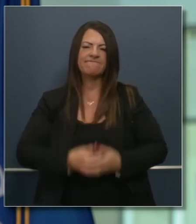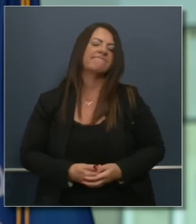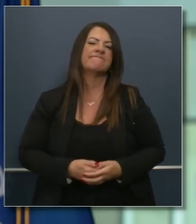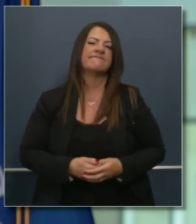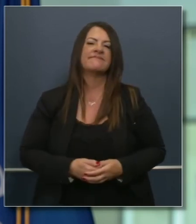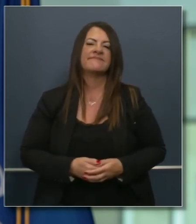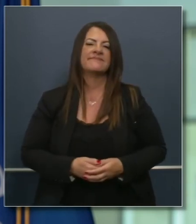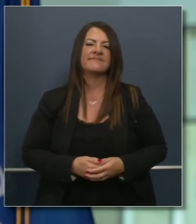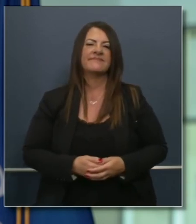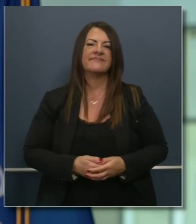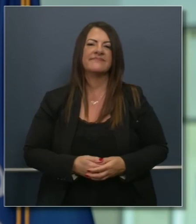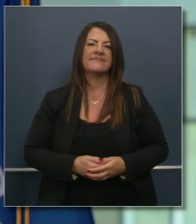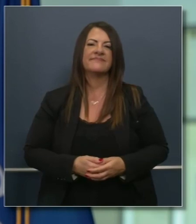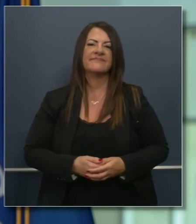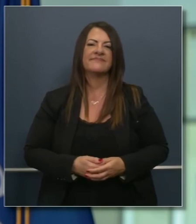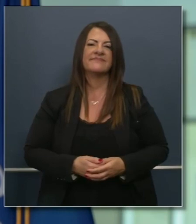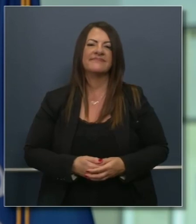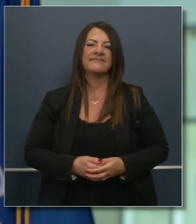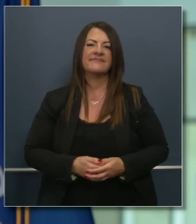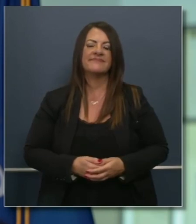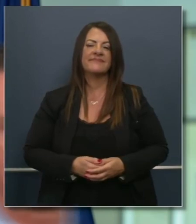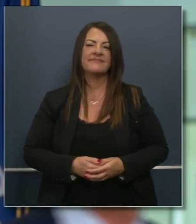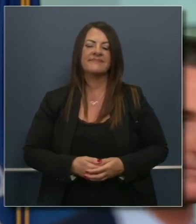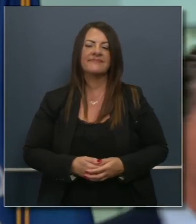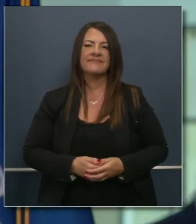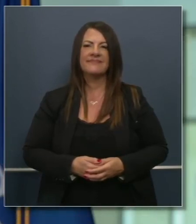could to help us with our energy grid. Take care, everybody.